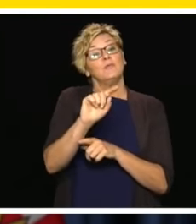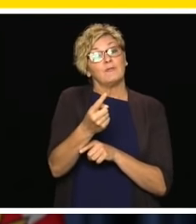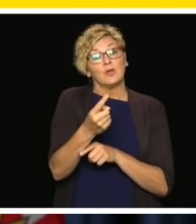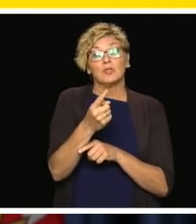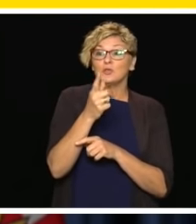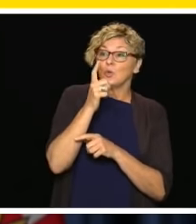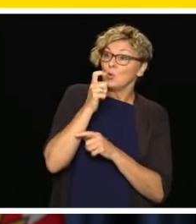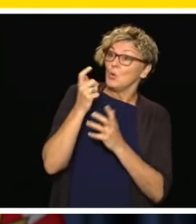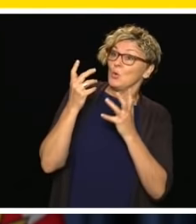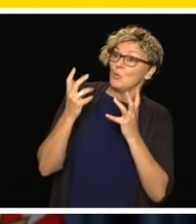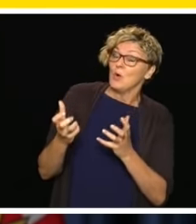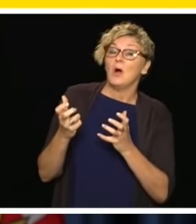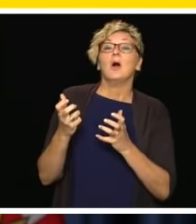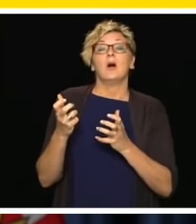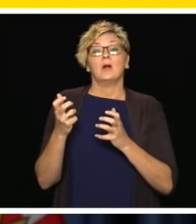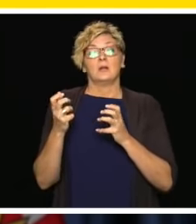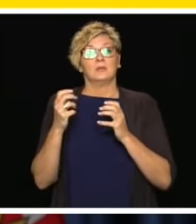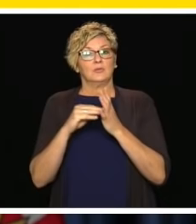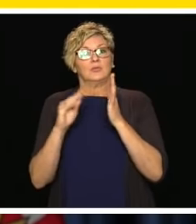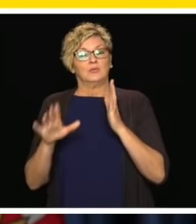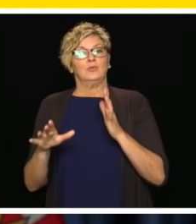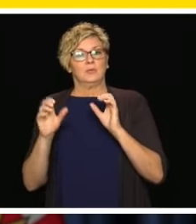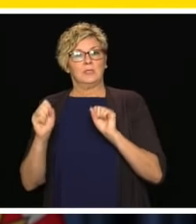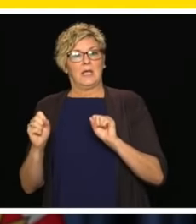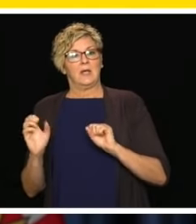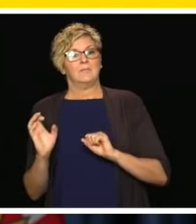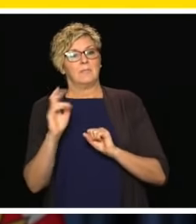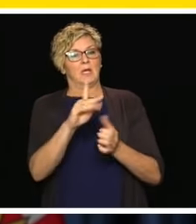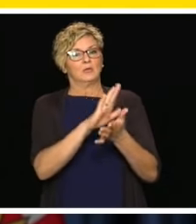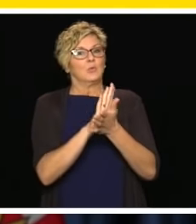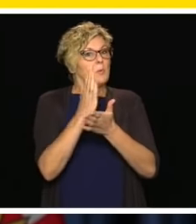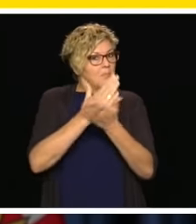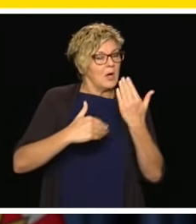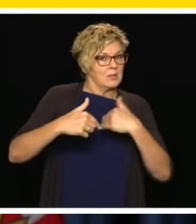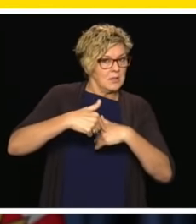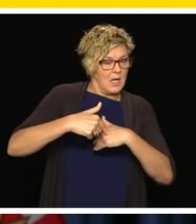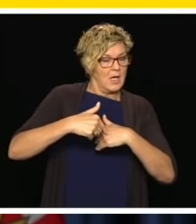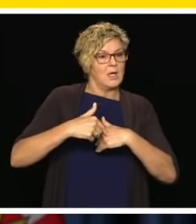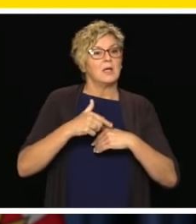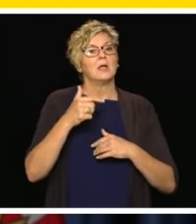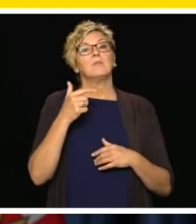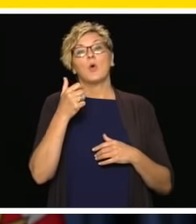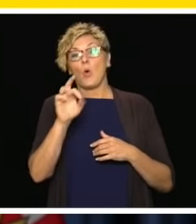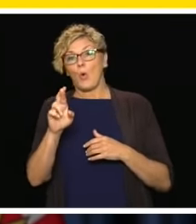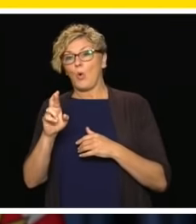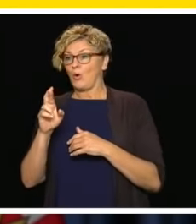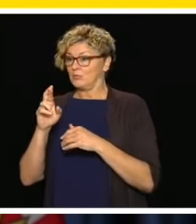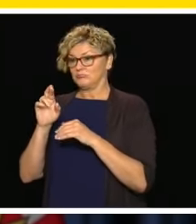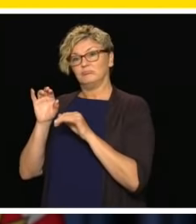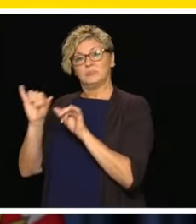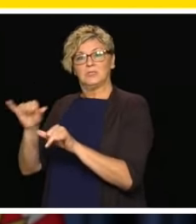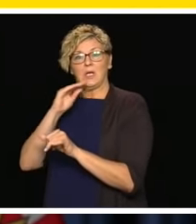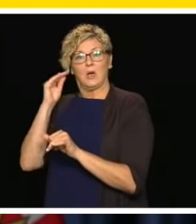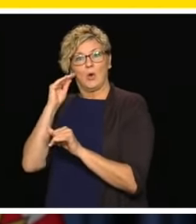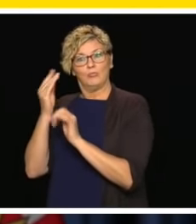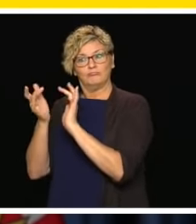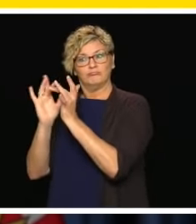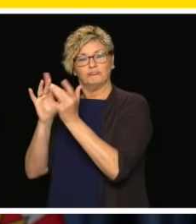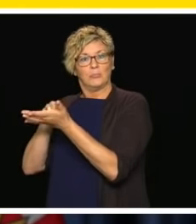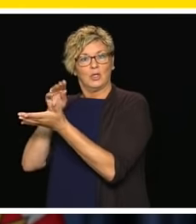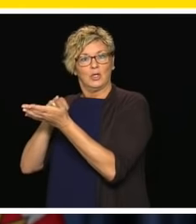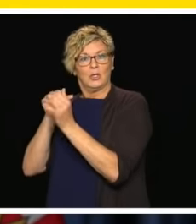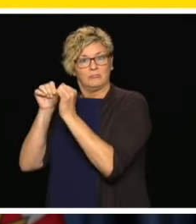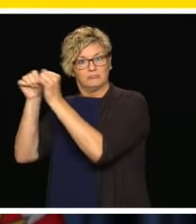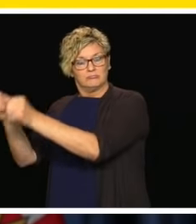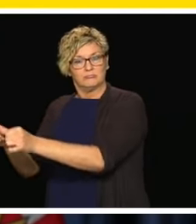remote learning continues for them when they are not in the classroom. Our keep learning website has been a great resource for parents and kids to learn remotely. Since